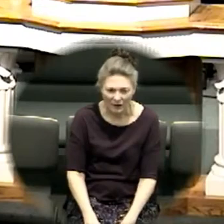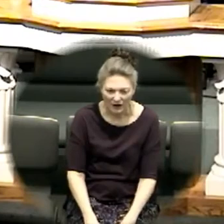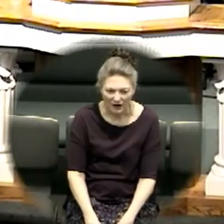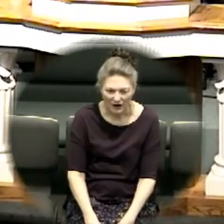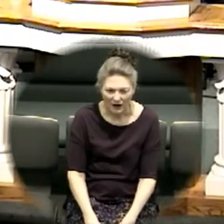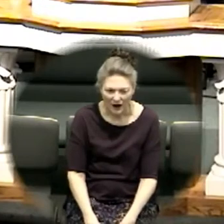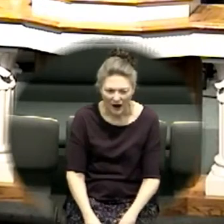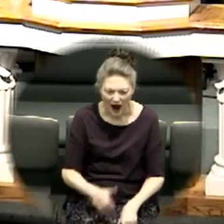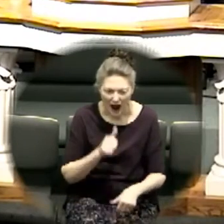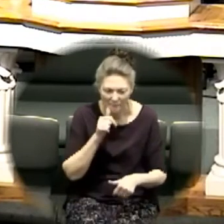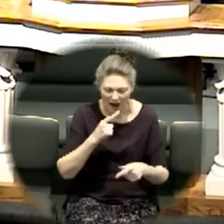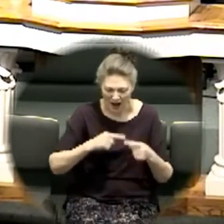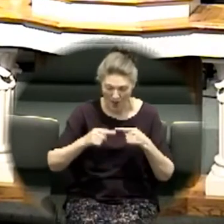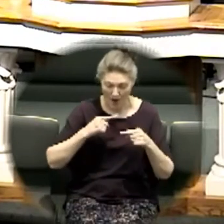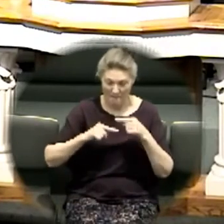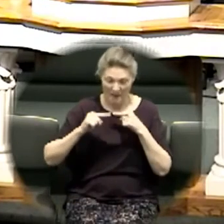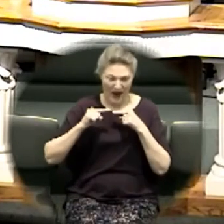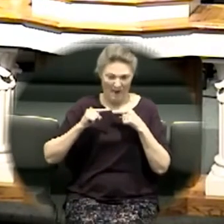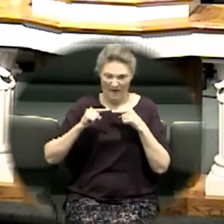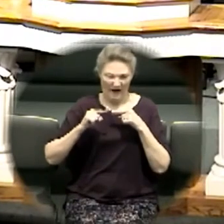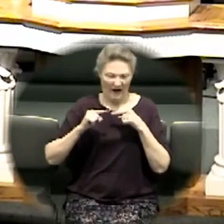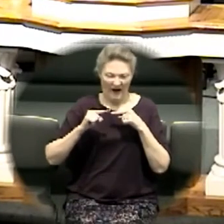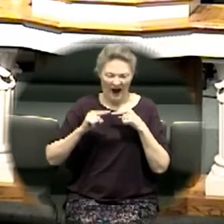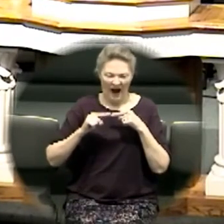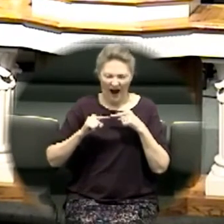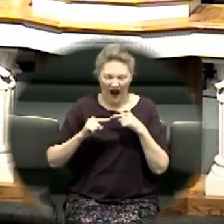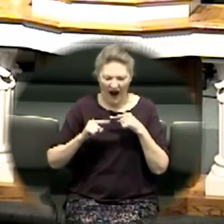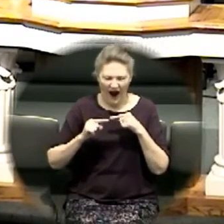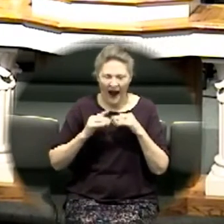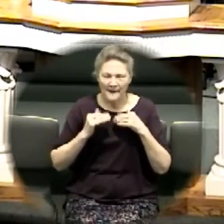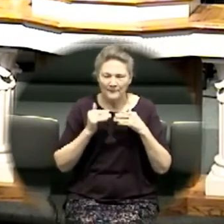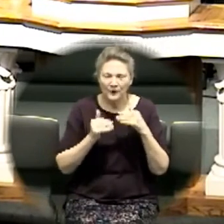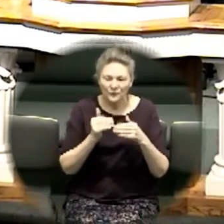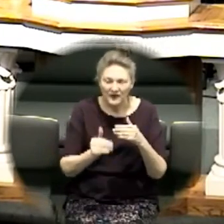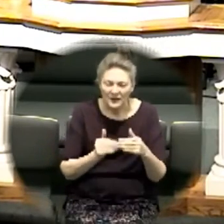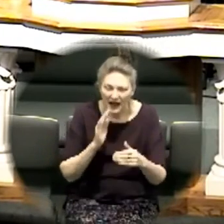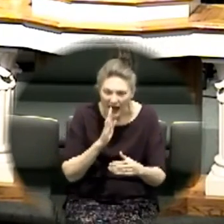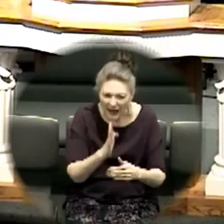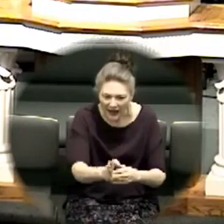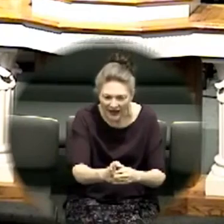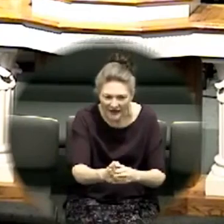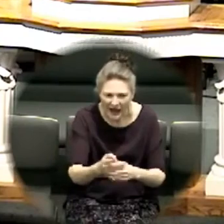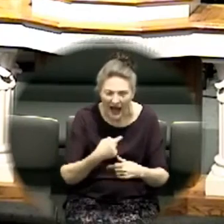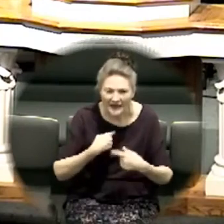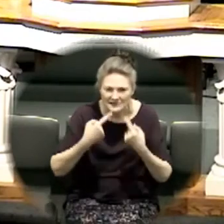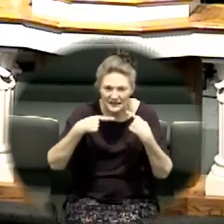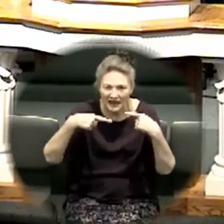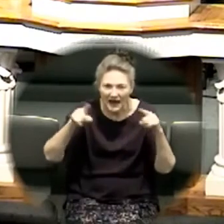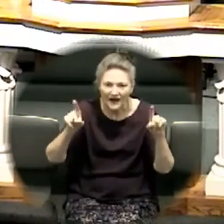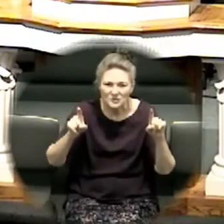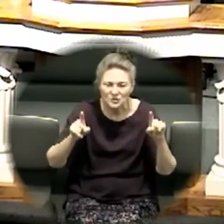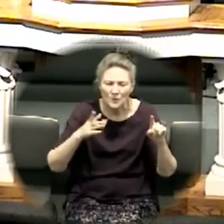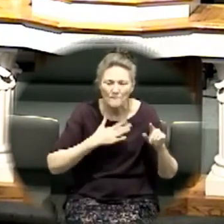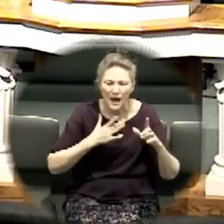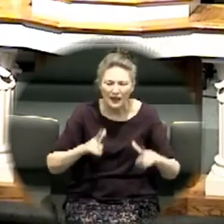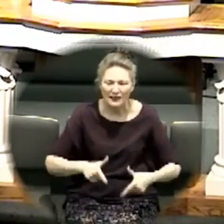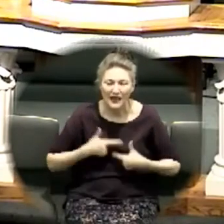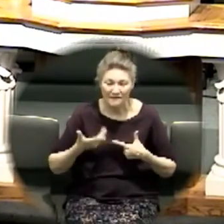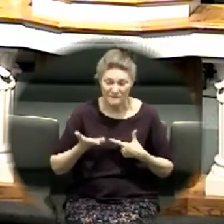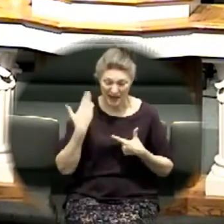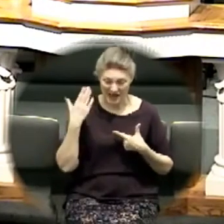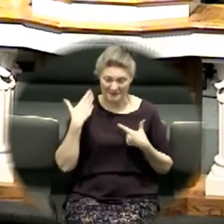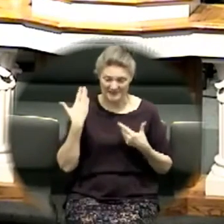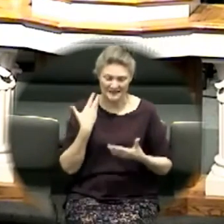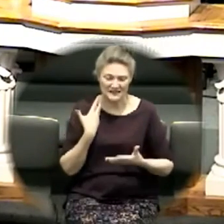not going back I'm moving ahead to me bless you